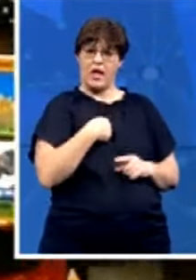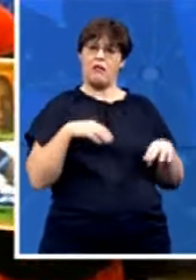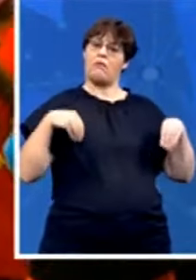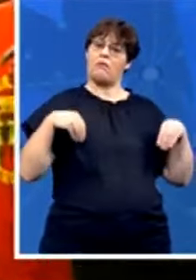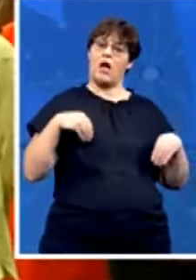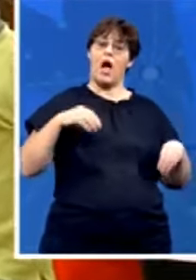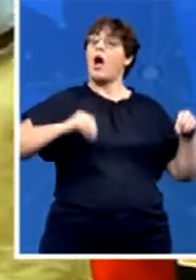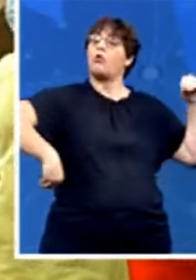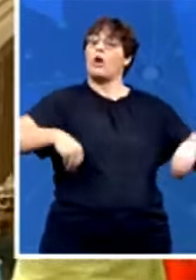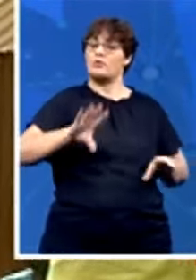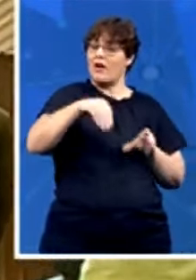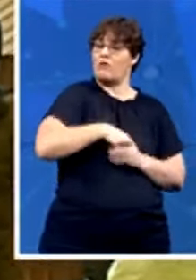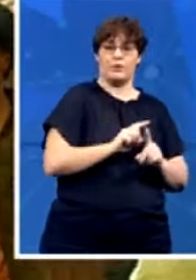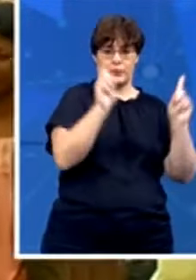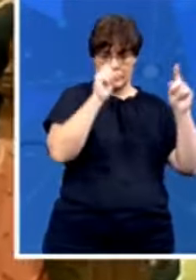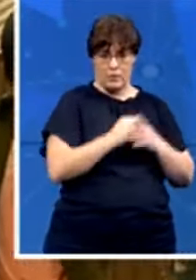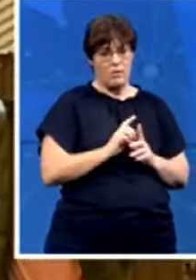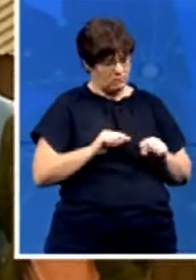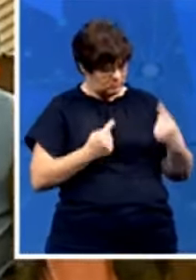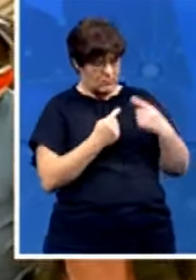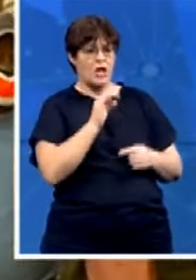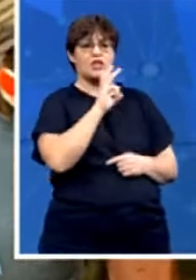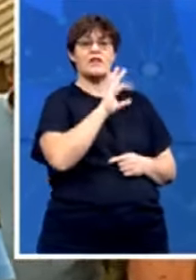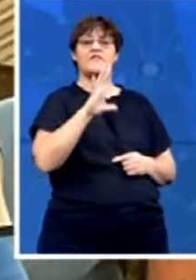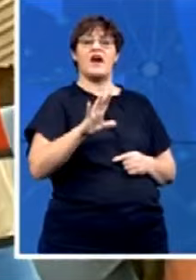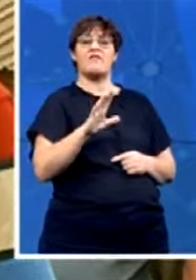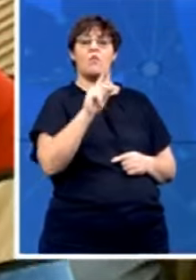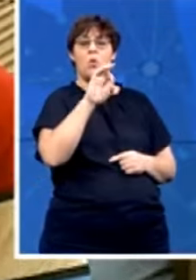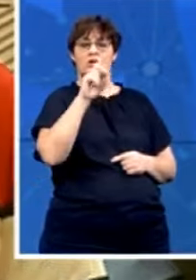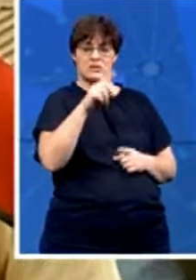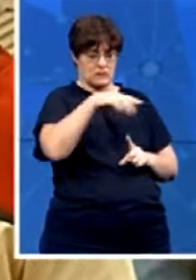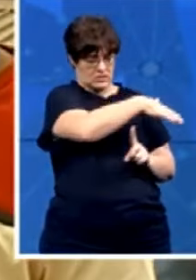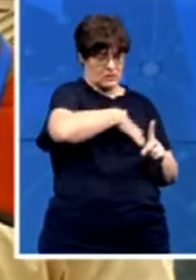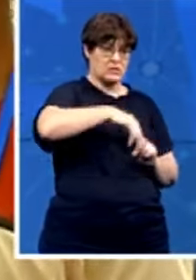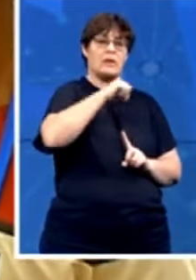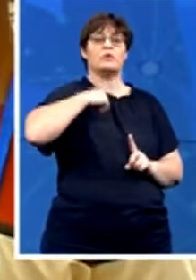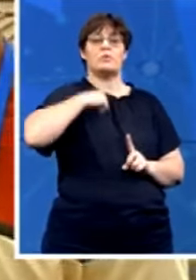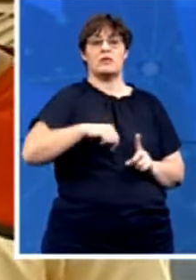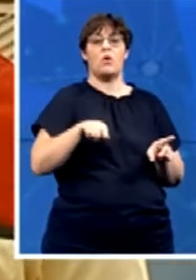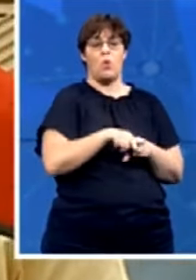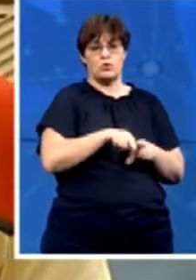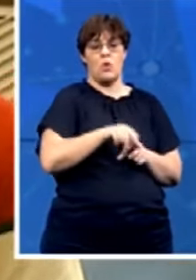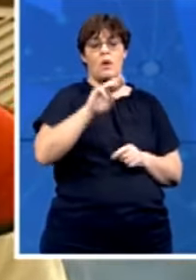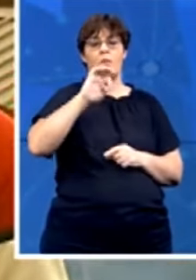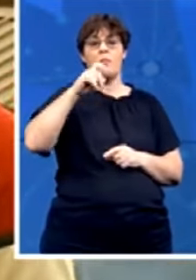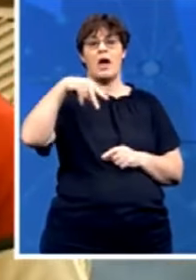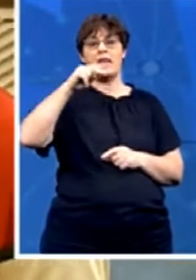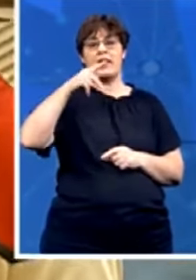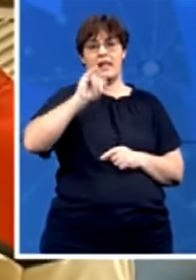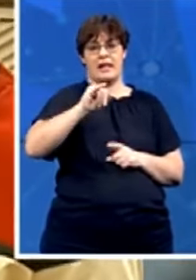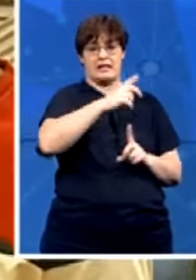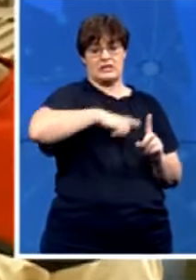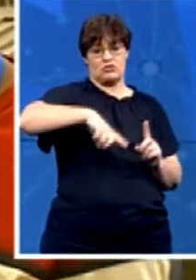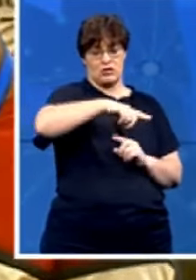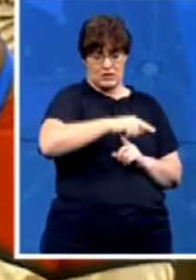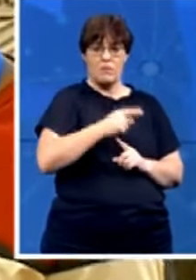contested 35 around greater than any municipality and also Mupani district and our plan is to fight corruption if the people that are